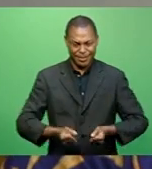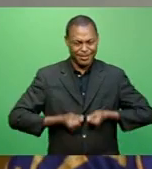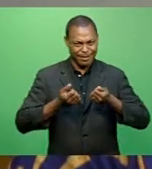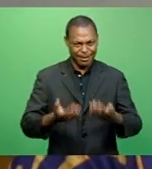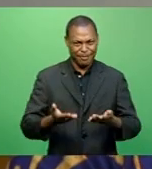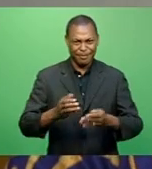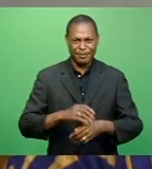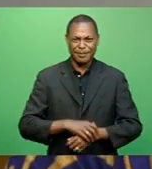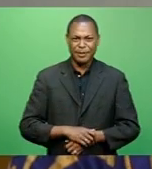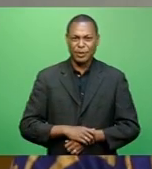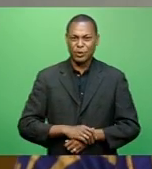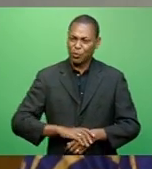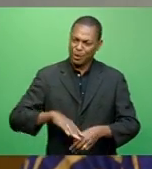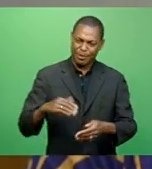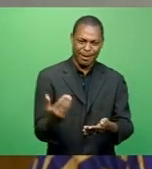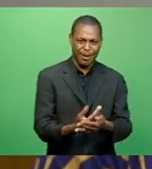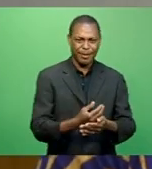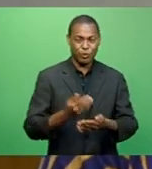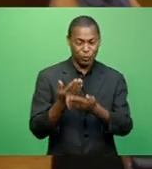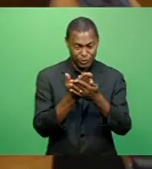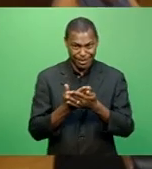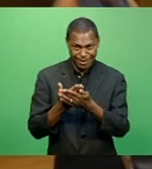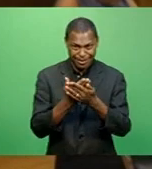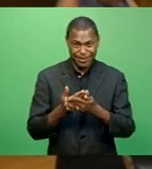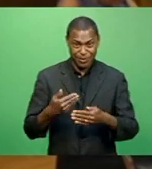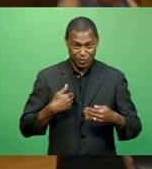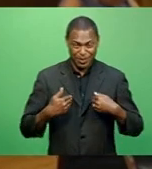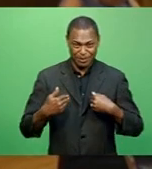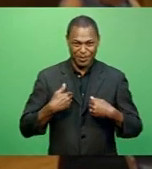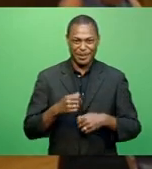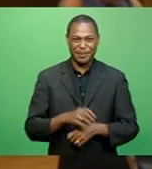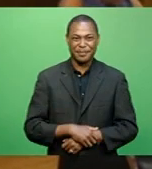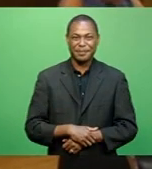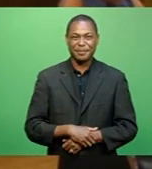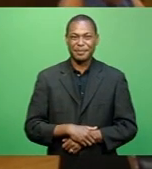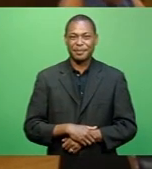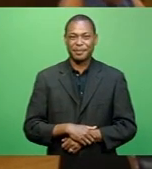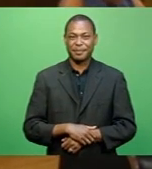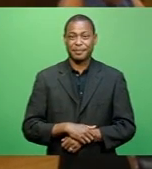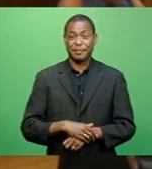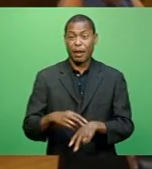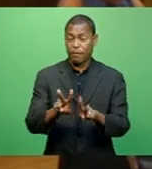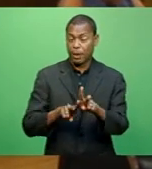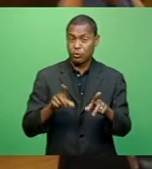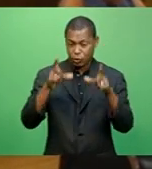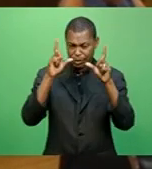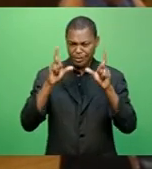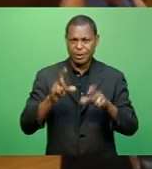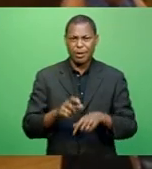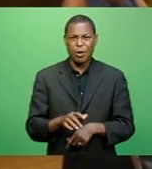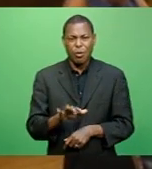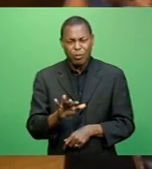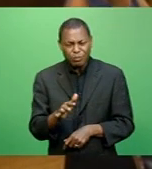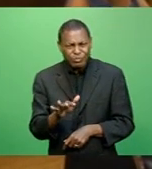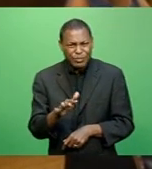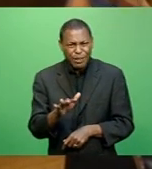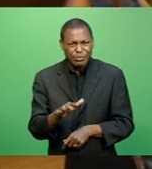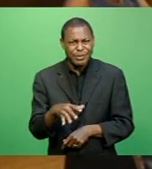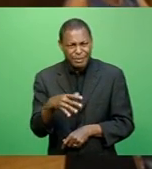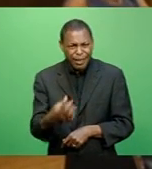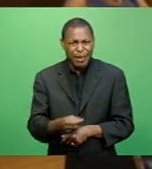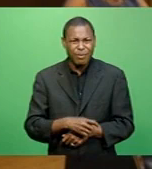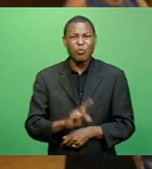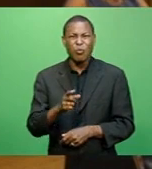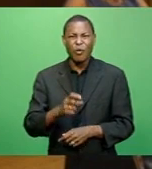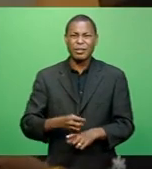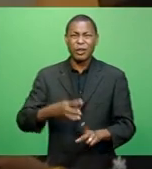study at the University of the South Pacific. Dr. Paunga has also indicated doubts, saying the availability of courses will depend on